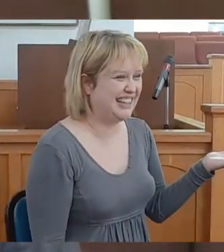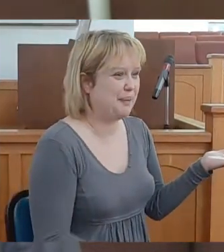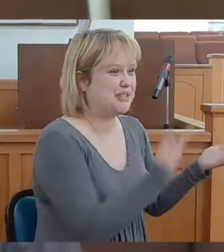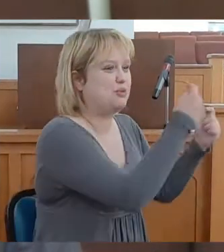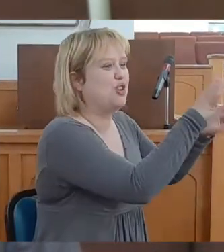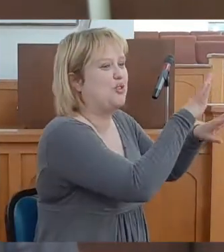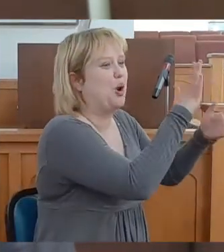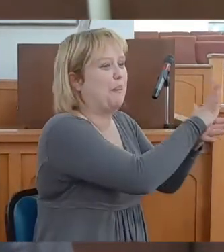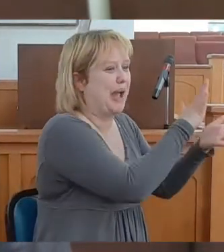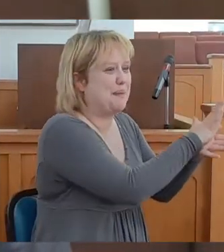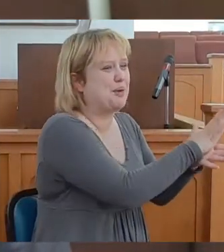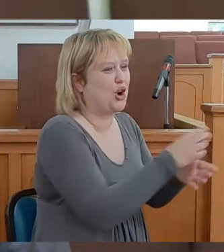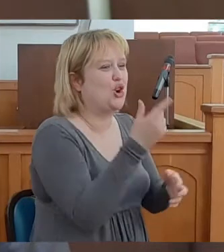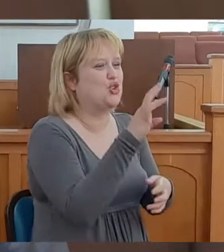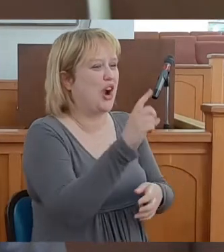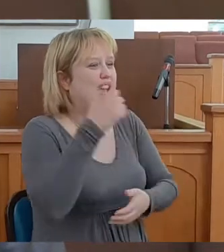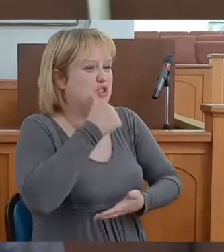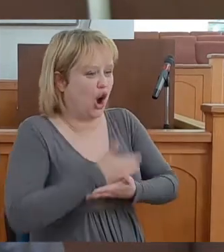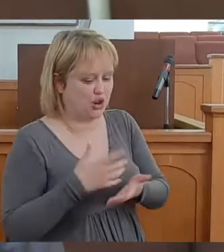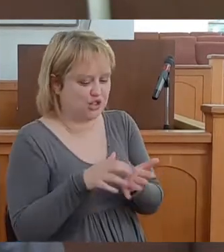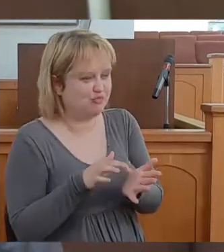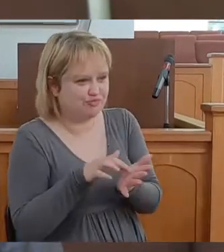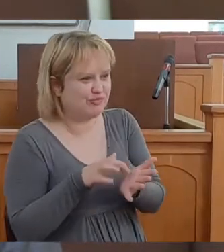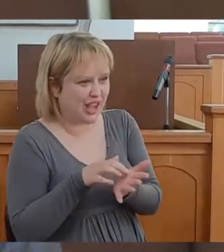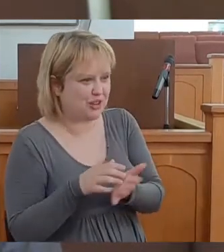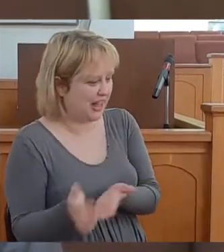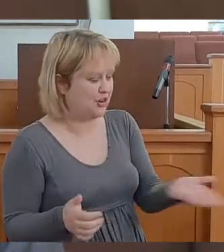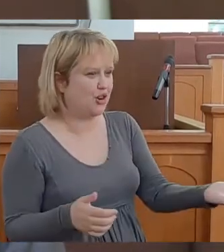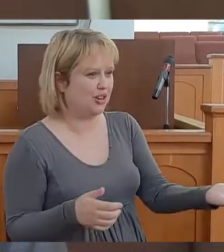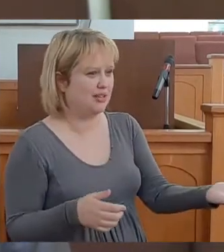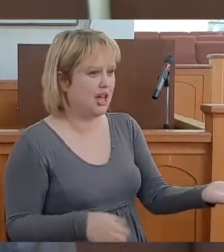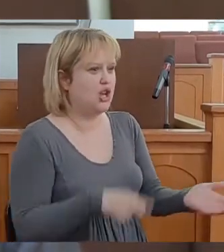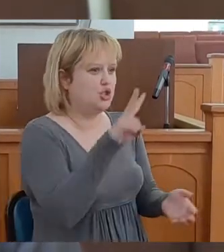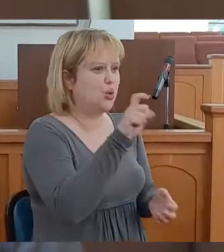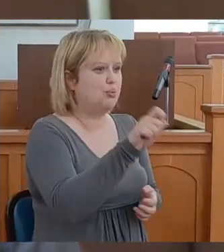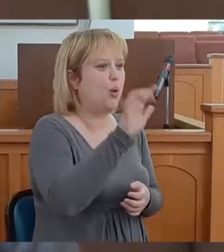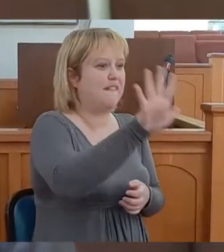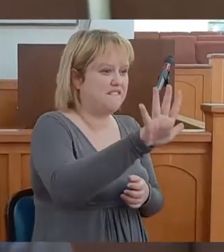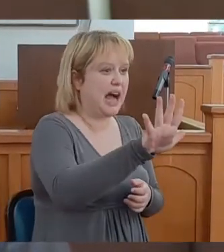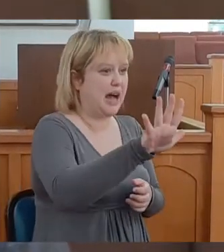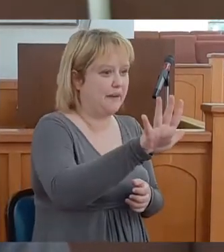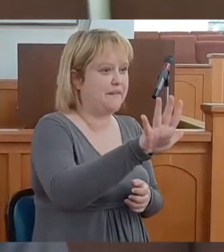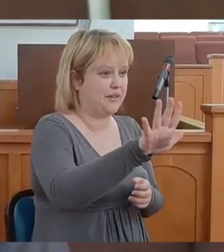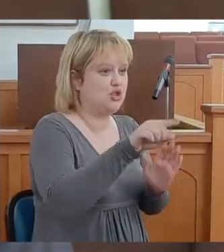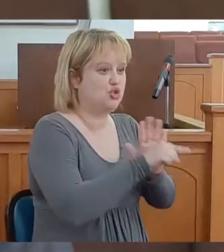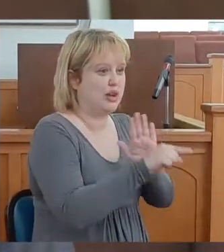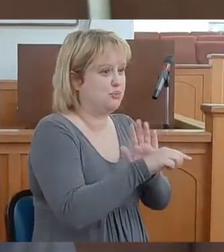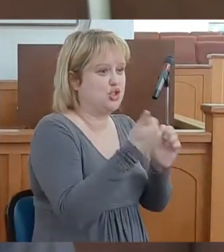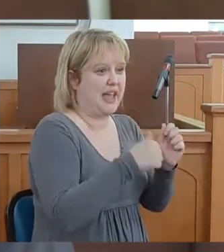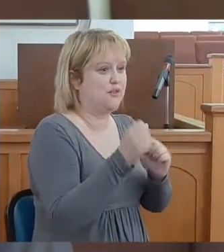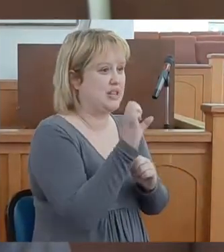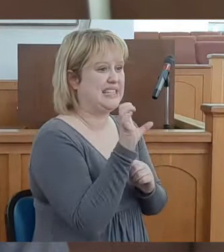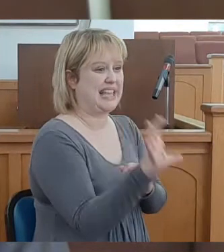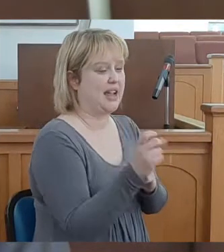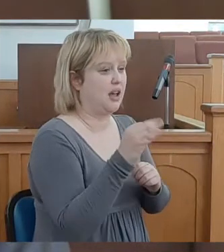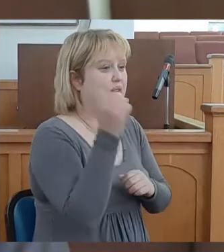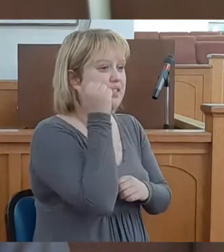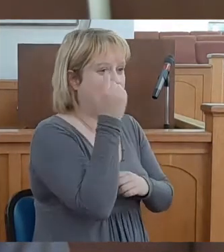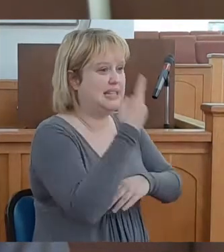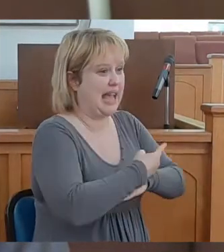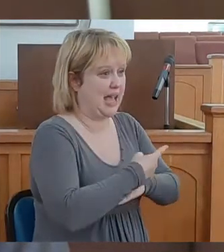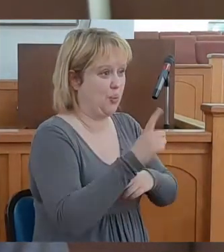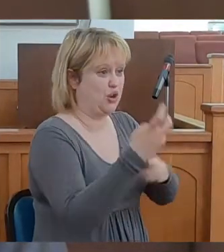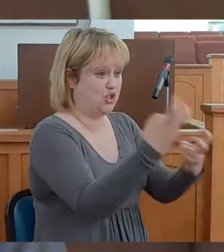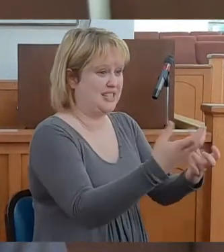2.5 scriptures every second of the day. While you're sitting here right now,